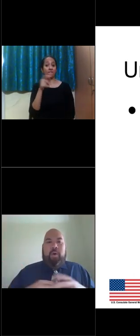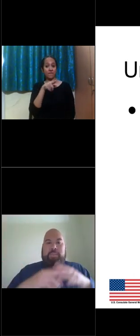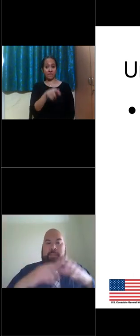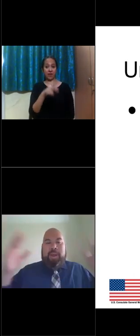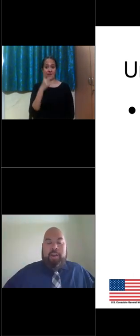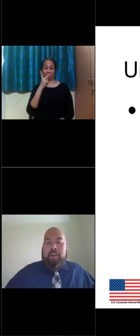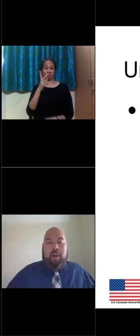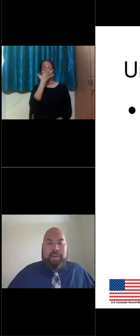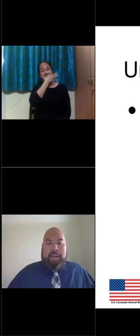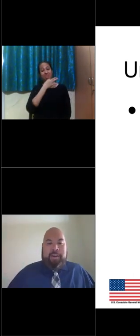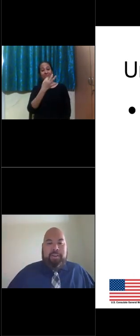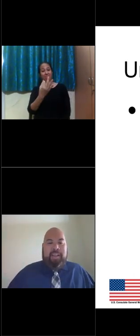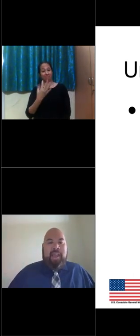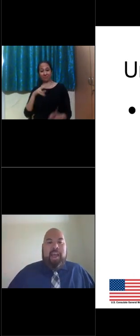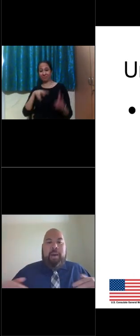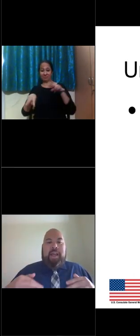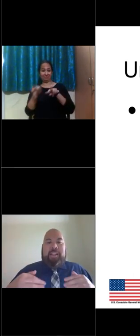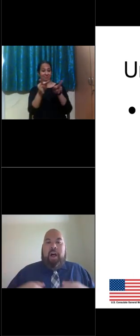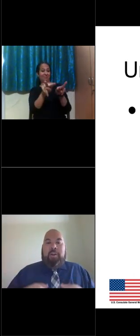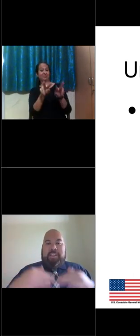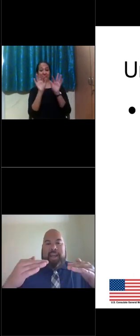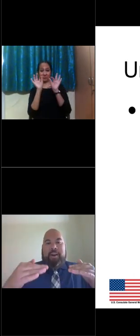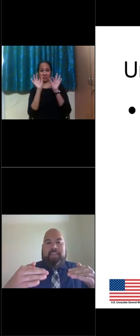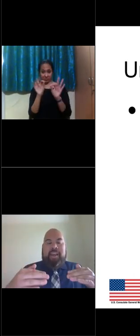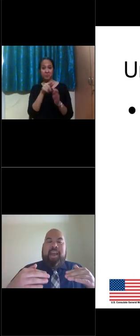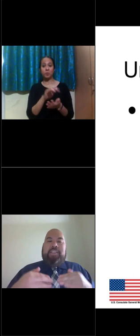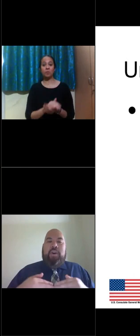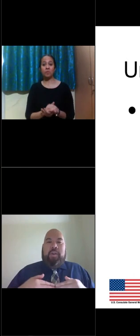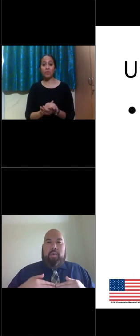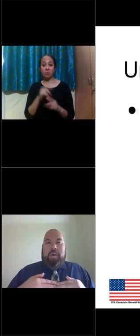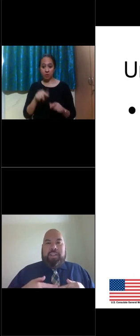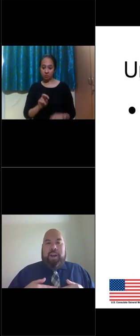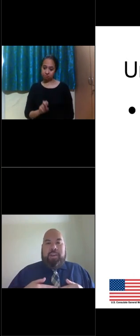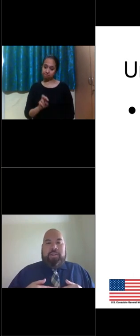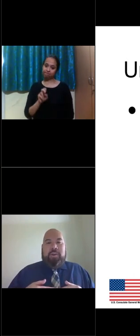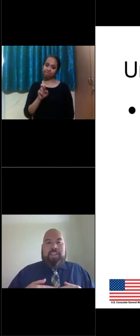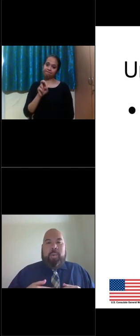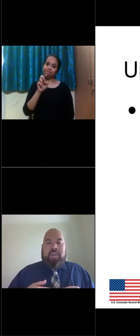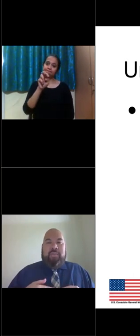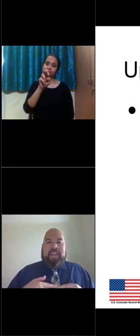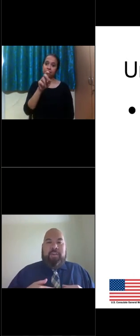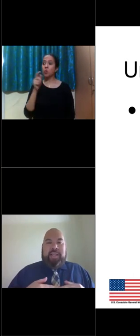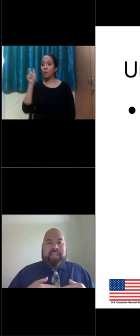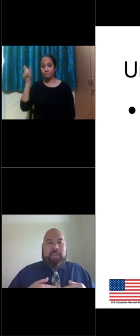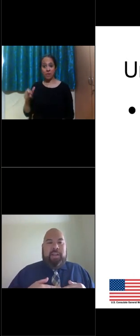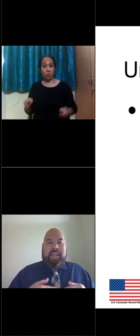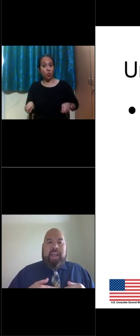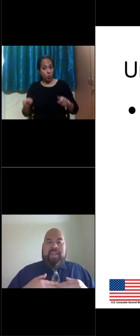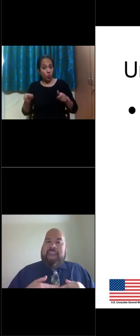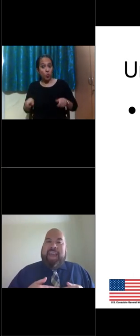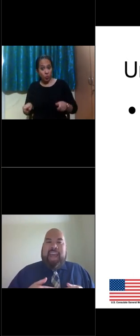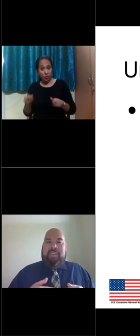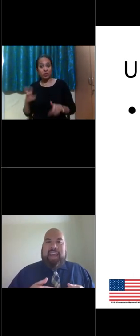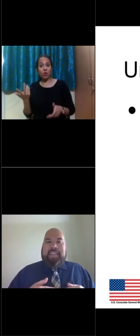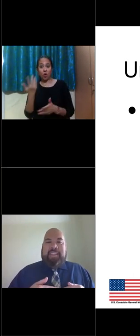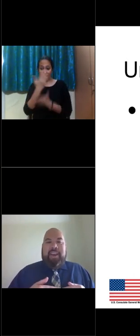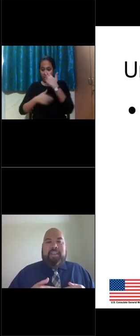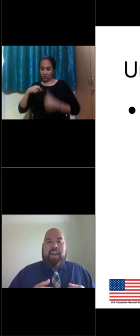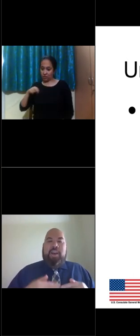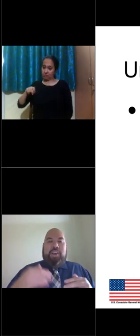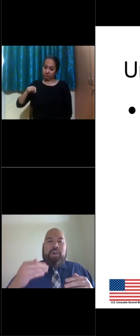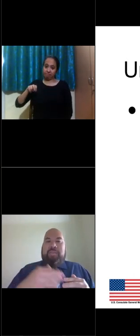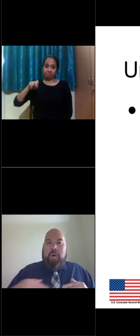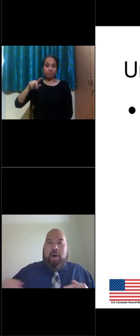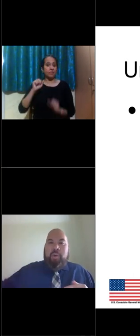the front and we always put it on all our materials, but it's all stairs. And so if you're a wheelchair user or someone with a physical disability that can't navigate